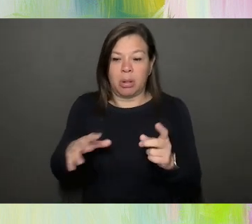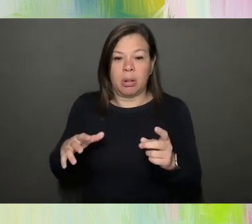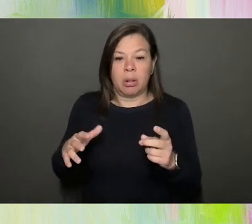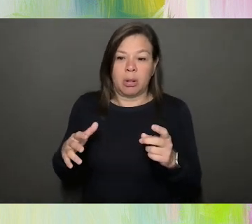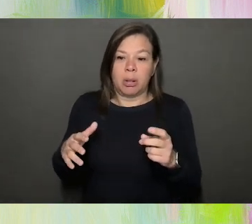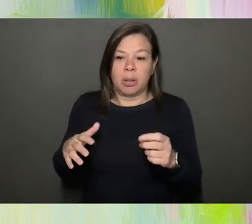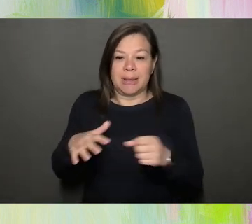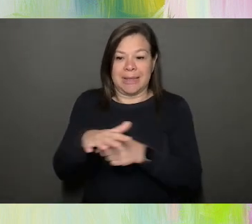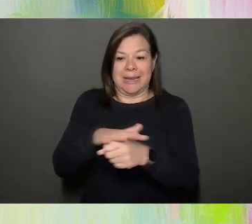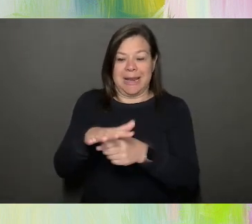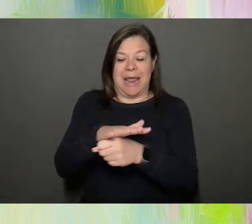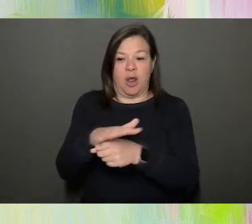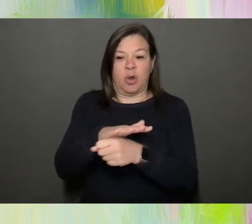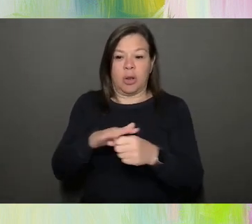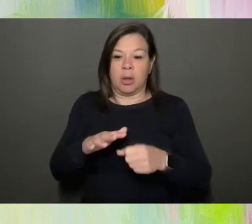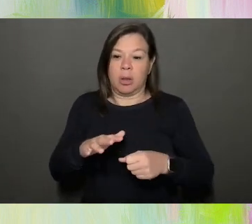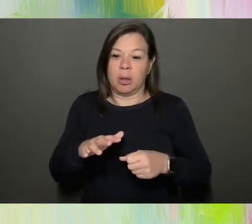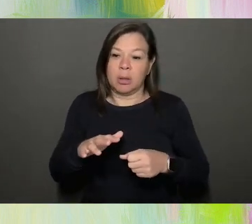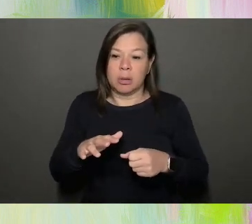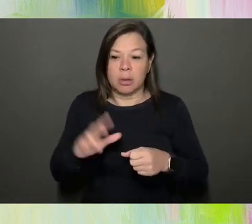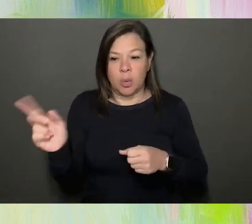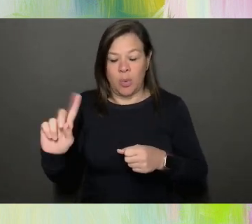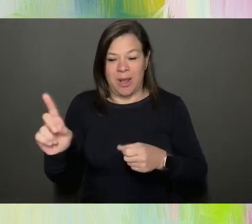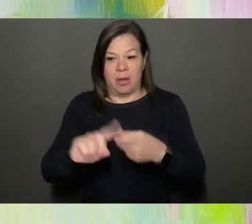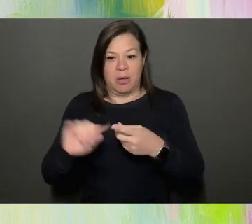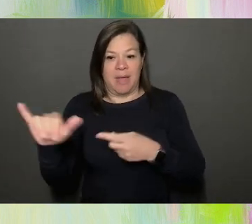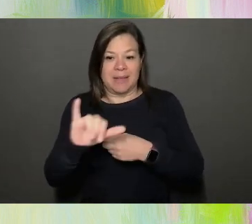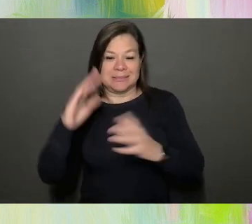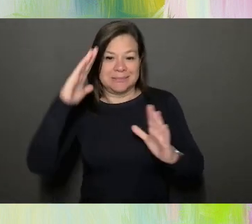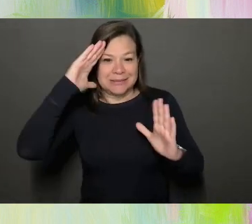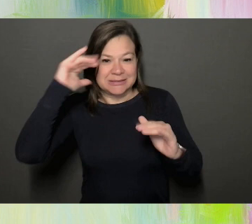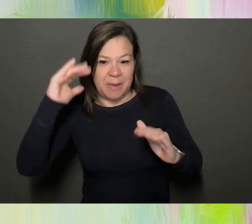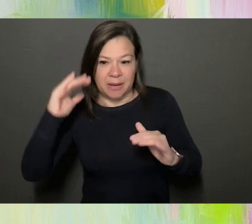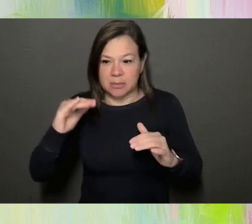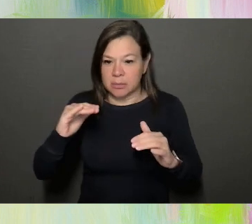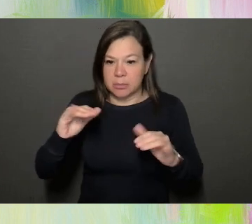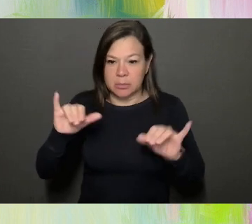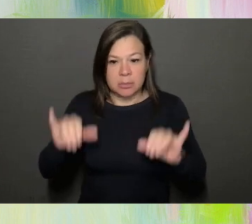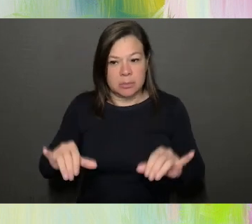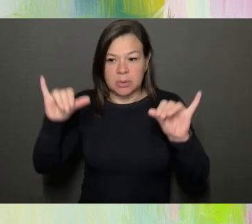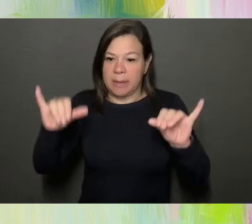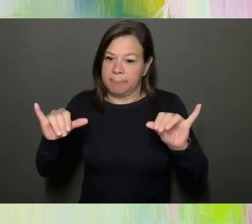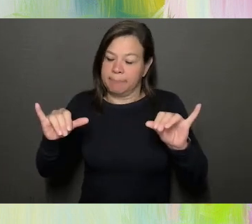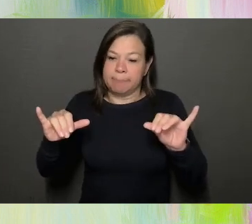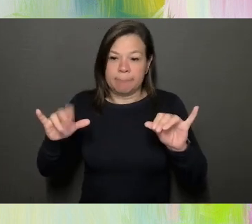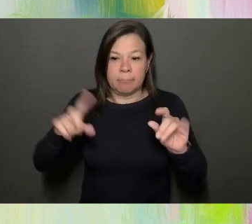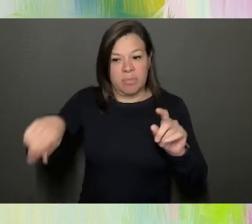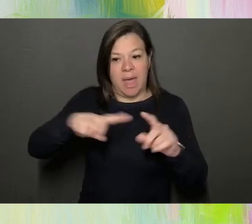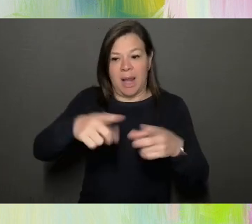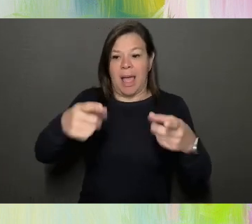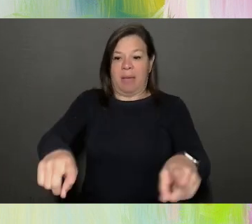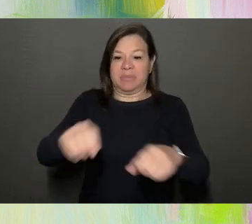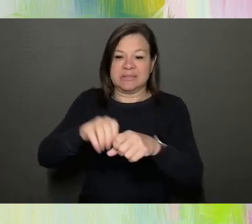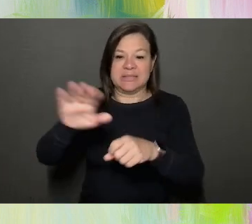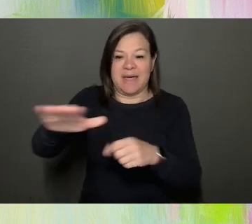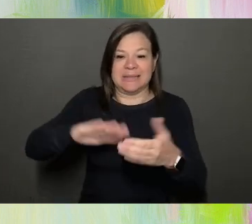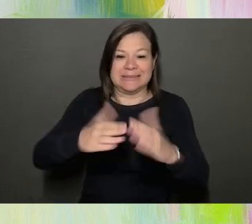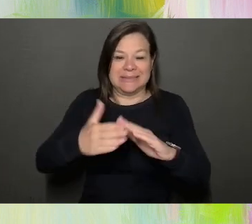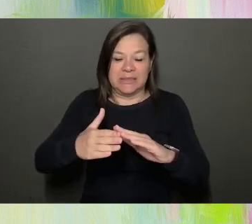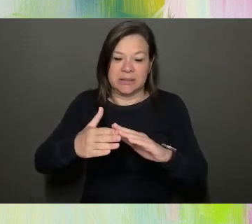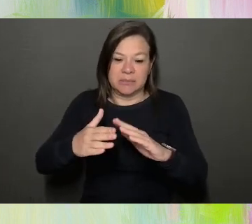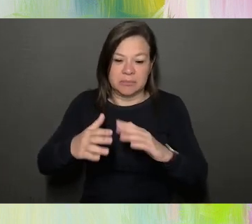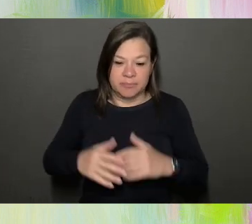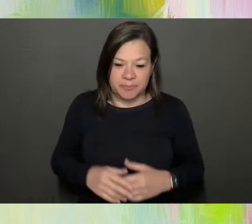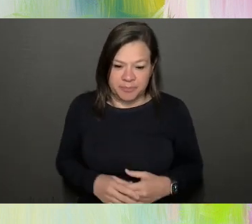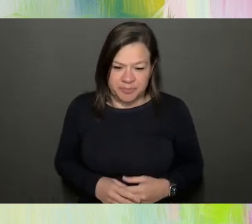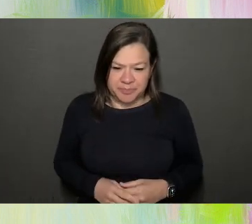expected, like any other city or, or, or town that you can imagine those things happen. Uh, and then she, she